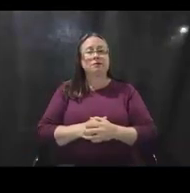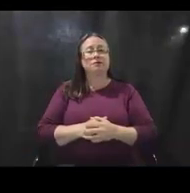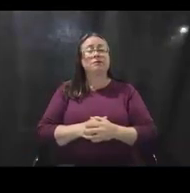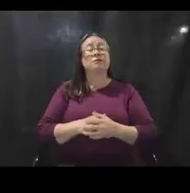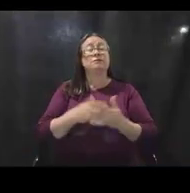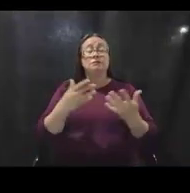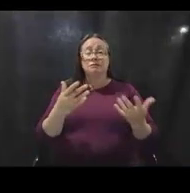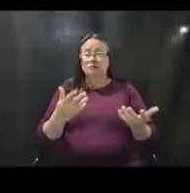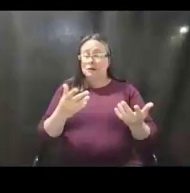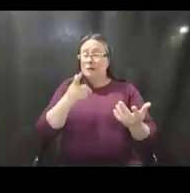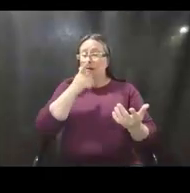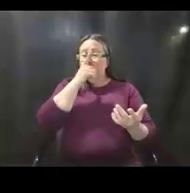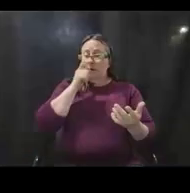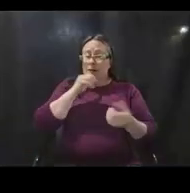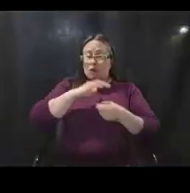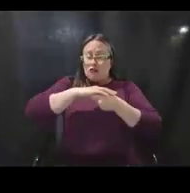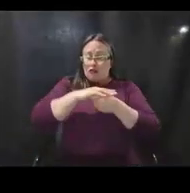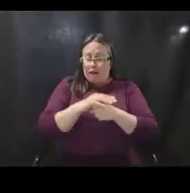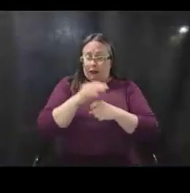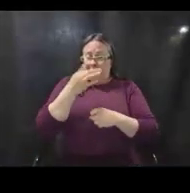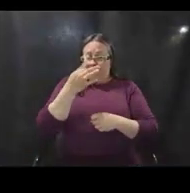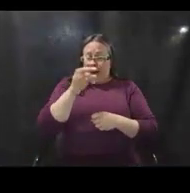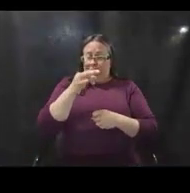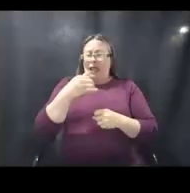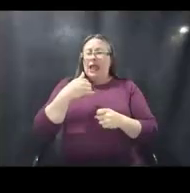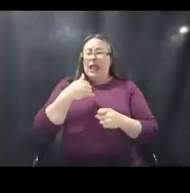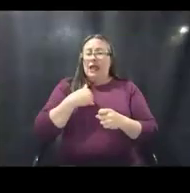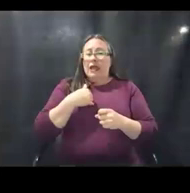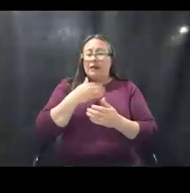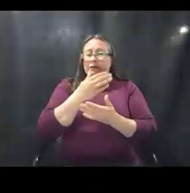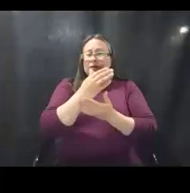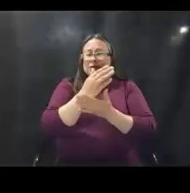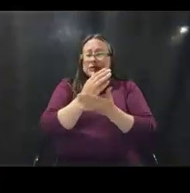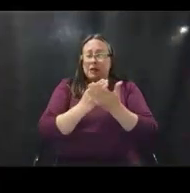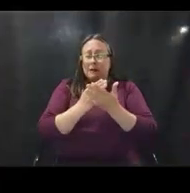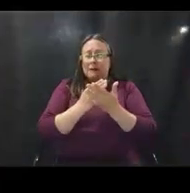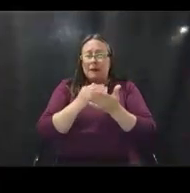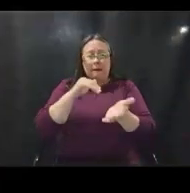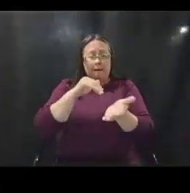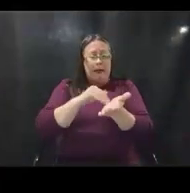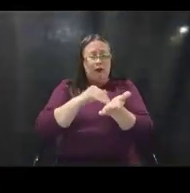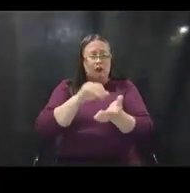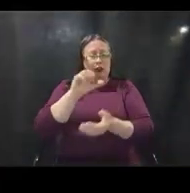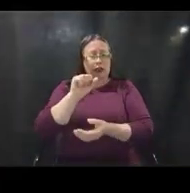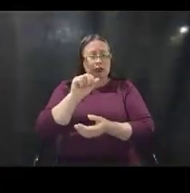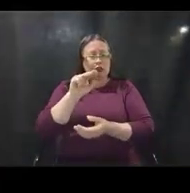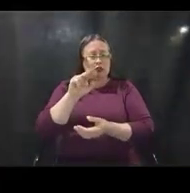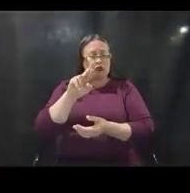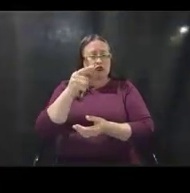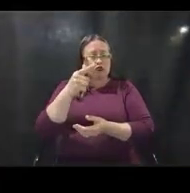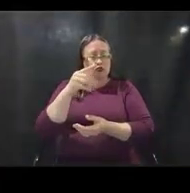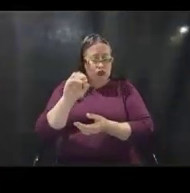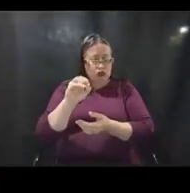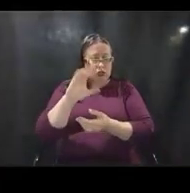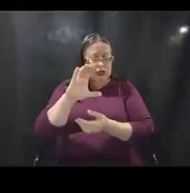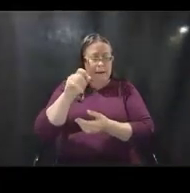However, because of COVID-19, there are medical surge capacity issues that have arised. And now, this is not always the case, but in some areas,